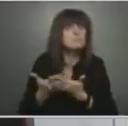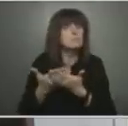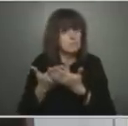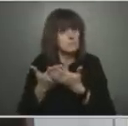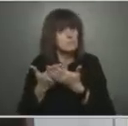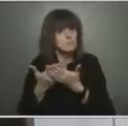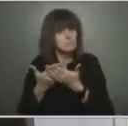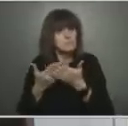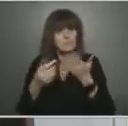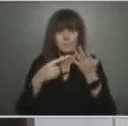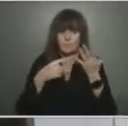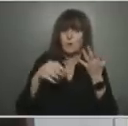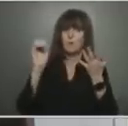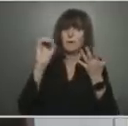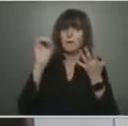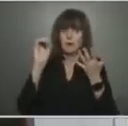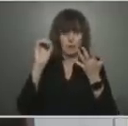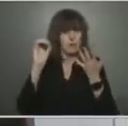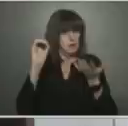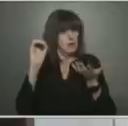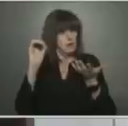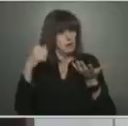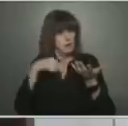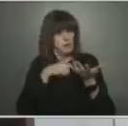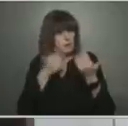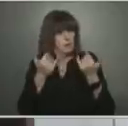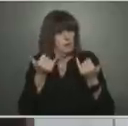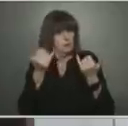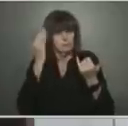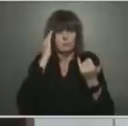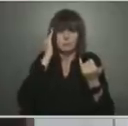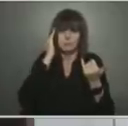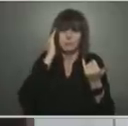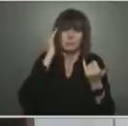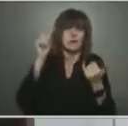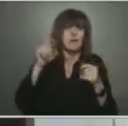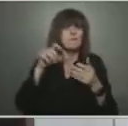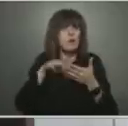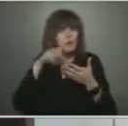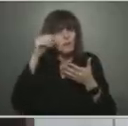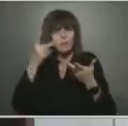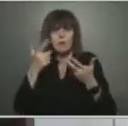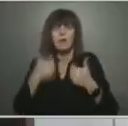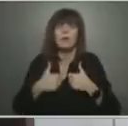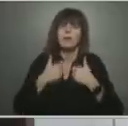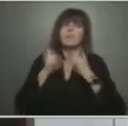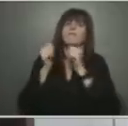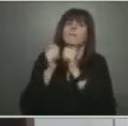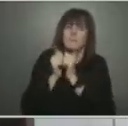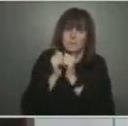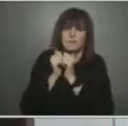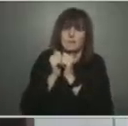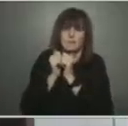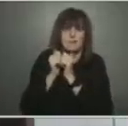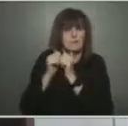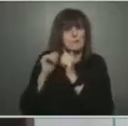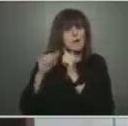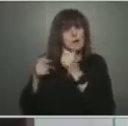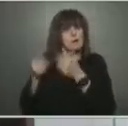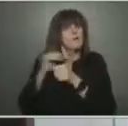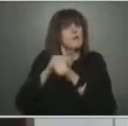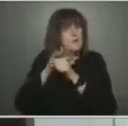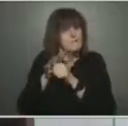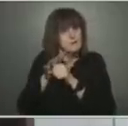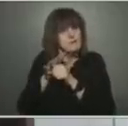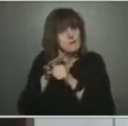start to understand we have to learn to live with this virus. And we've let our lives be controlled